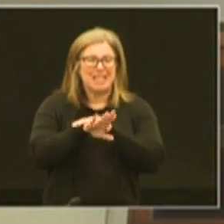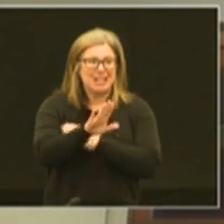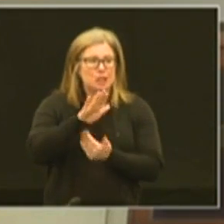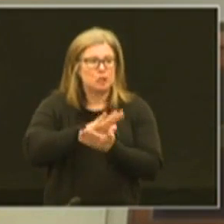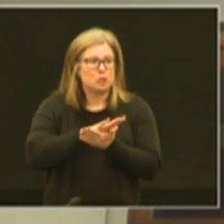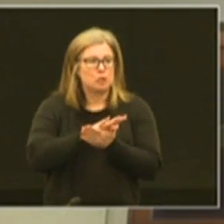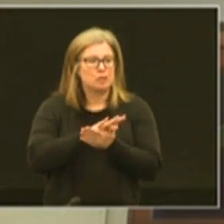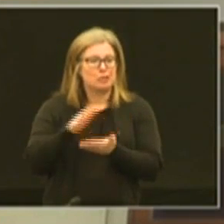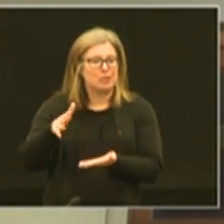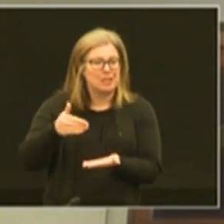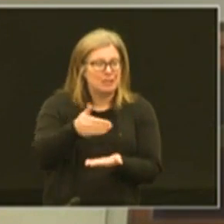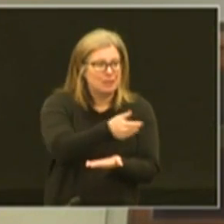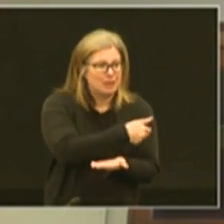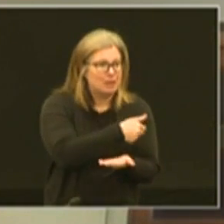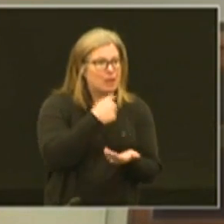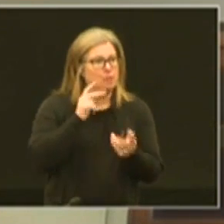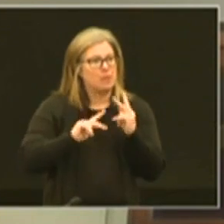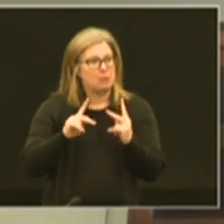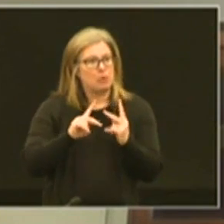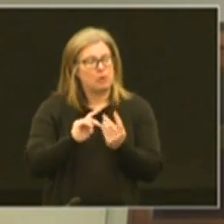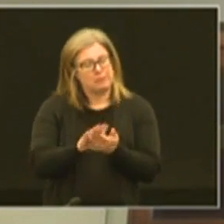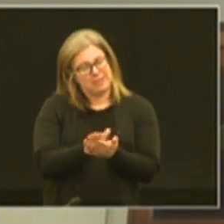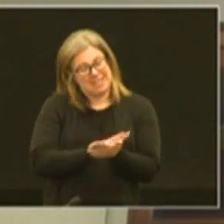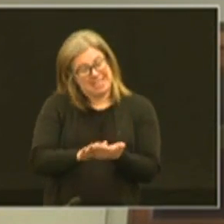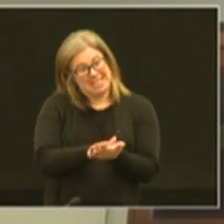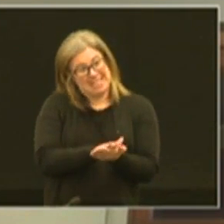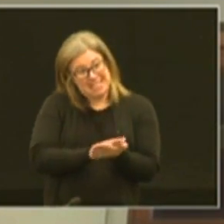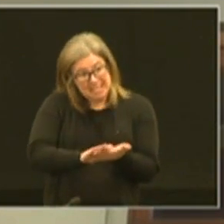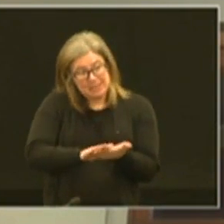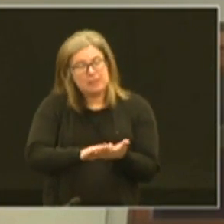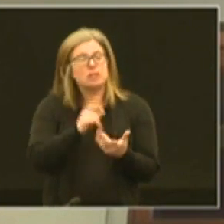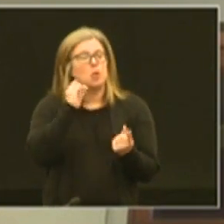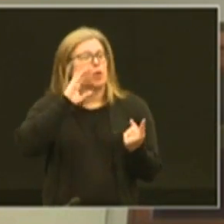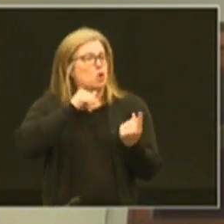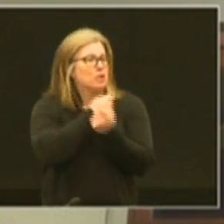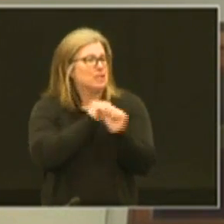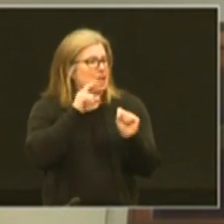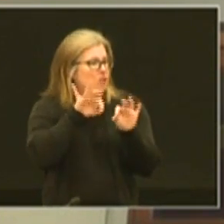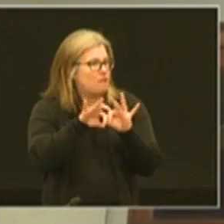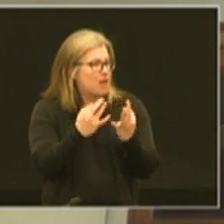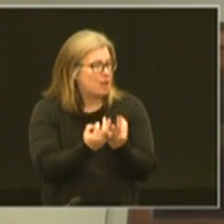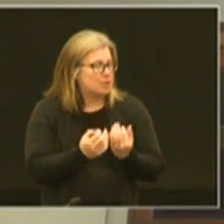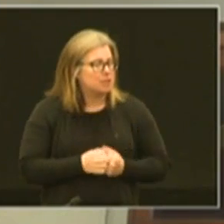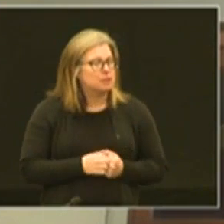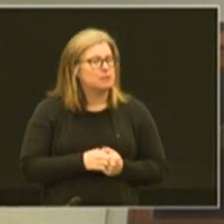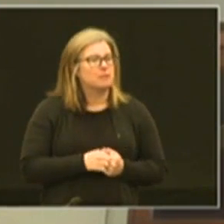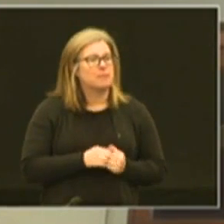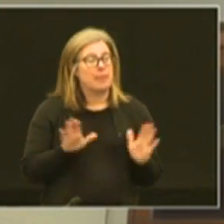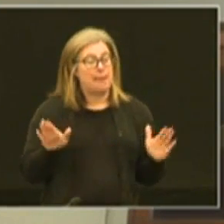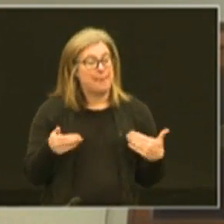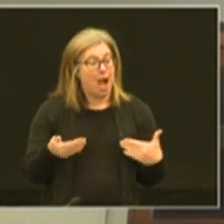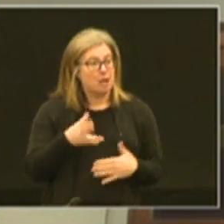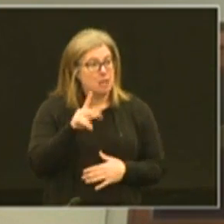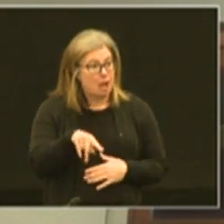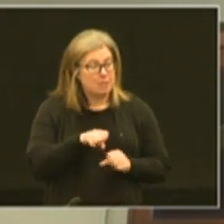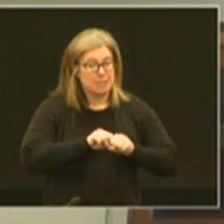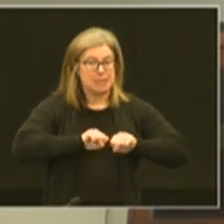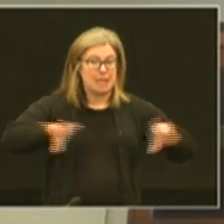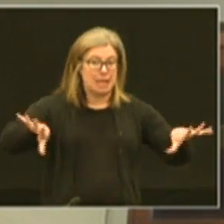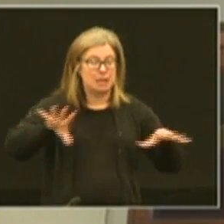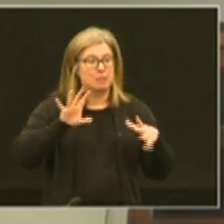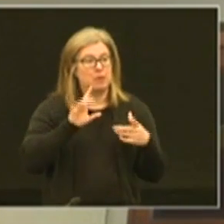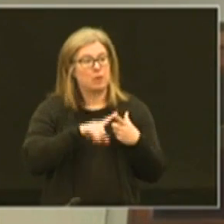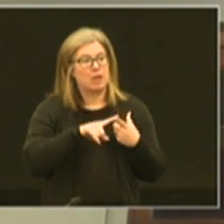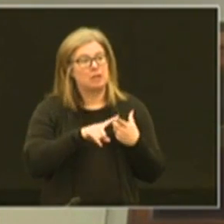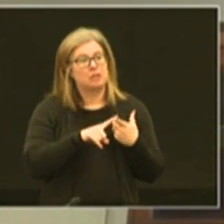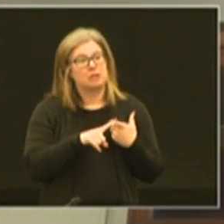schools to get them. We had to have people disinfect them so that we knew they were safe for families. We had to box them up and send them out. We